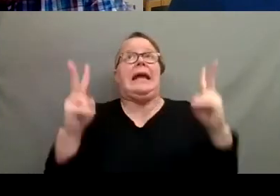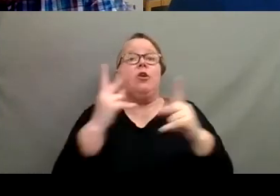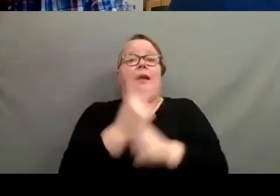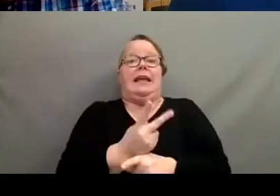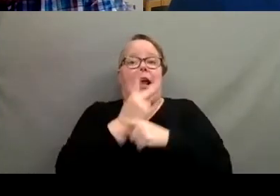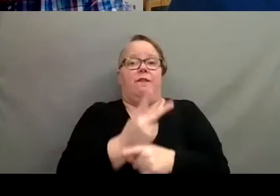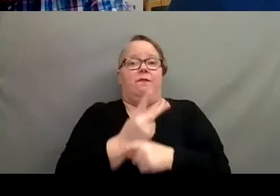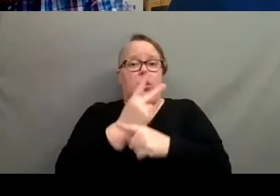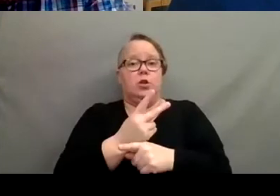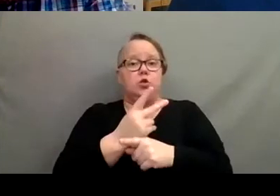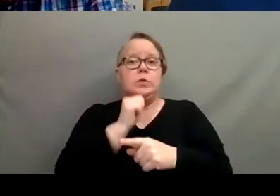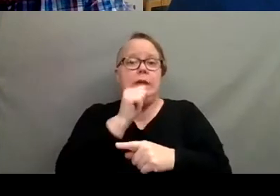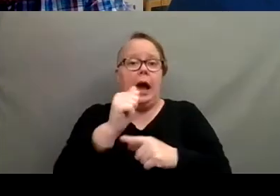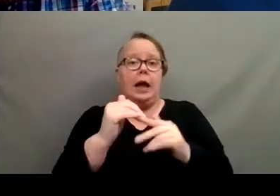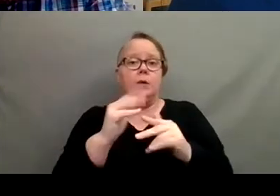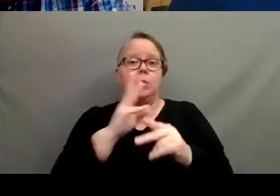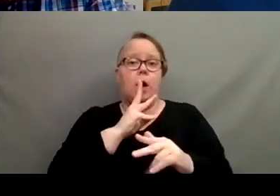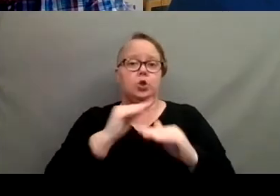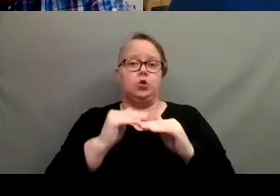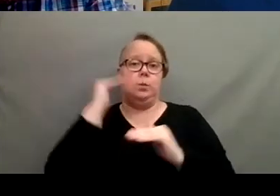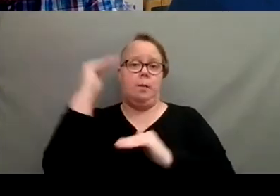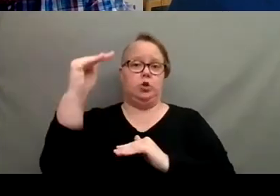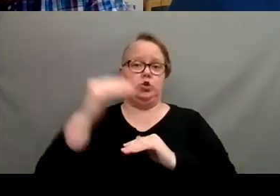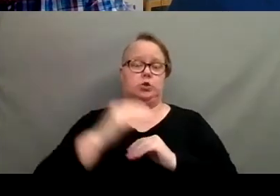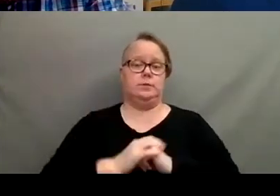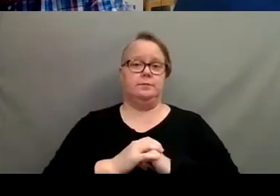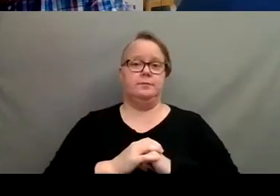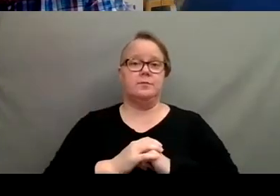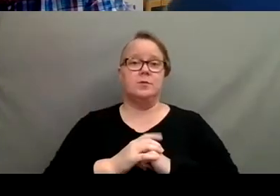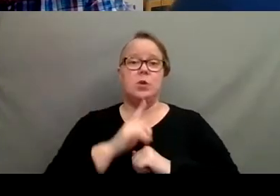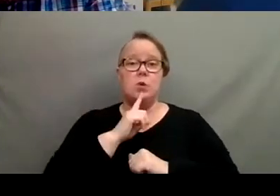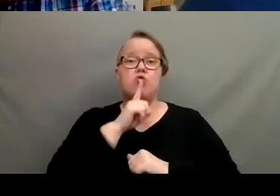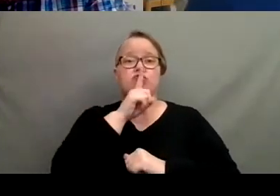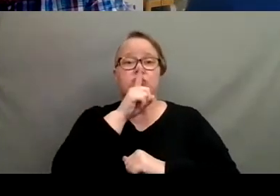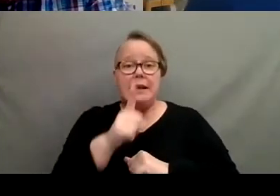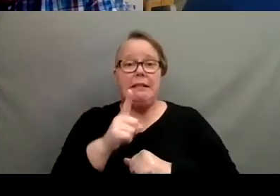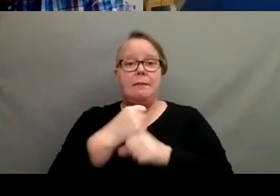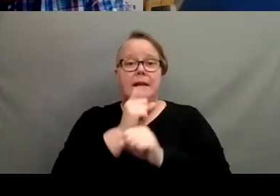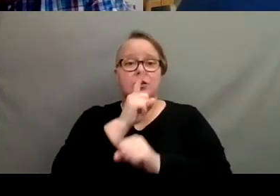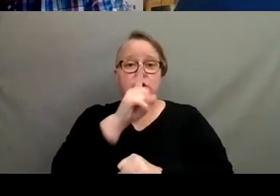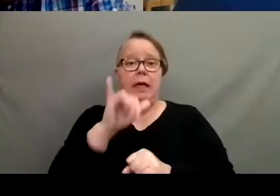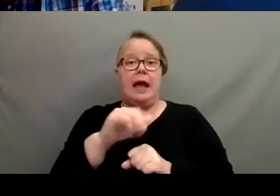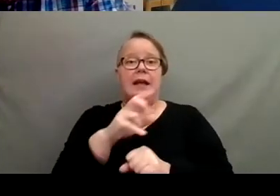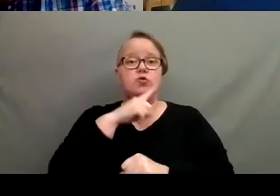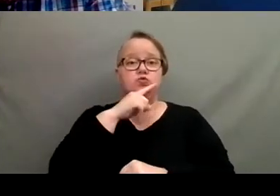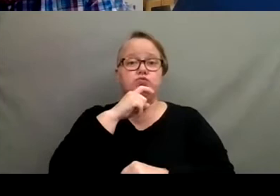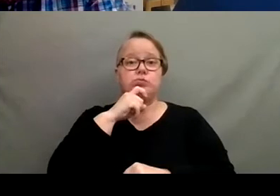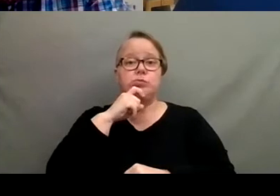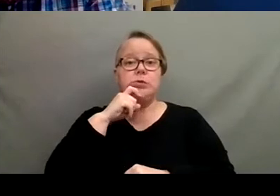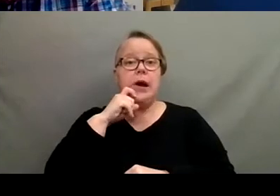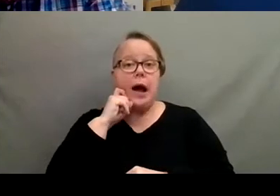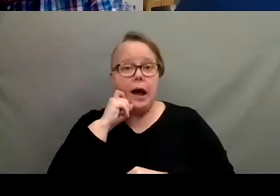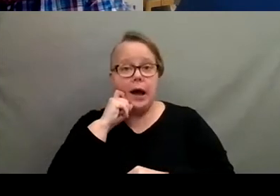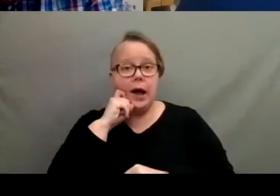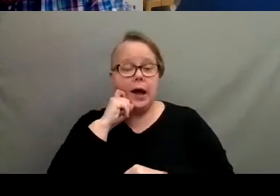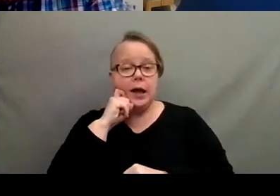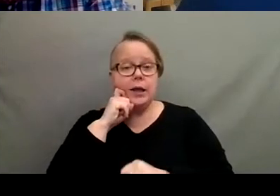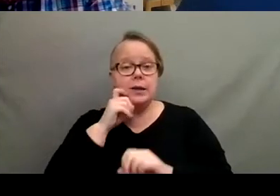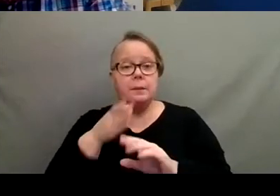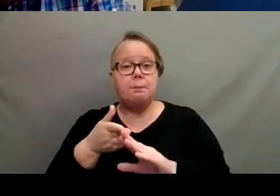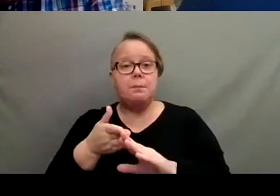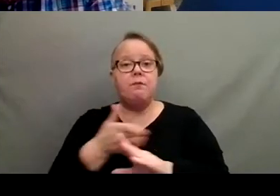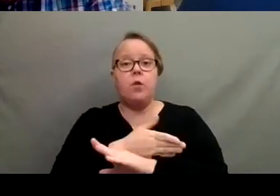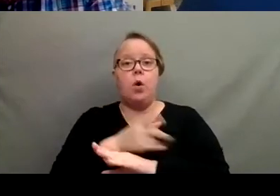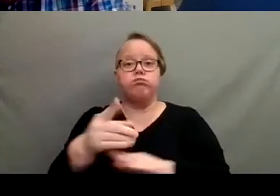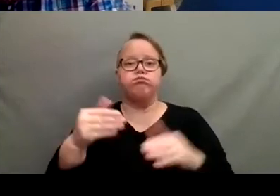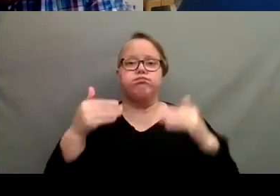for that excess water to go. So really make sure that it is dried out before, um, you